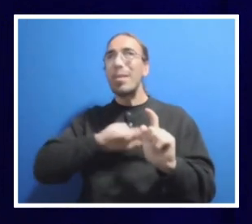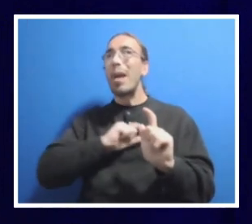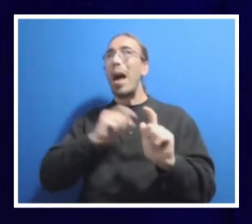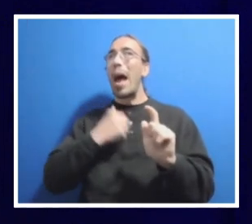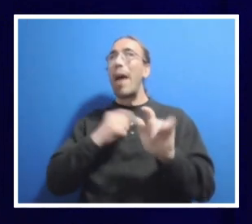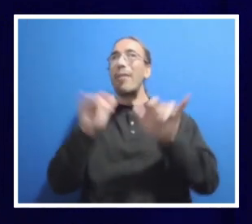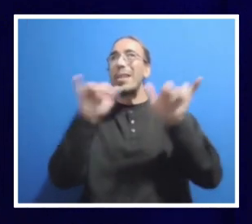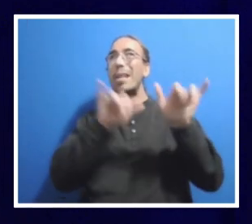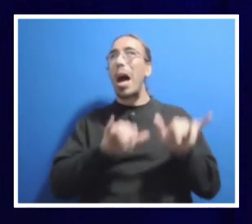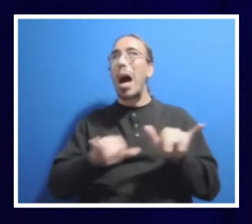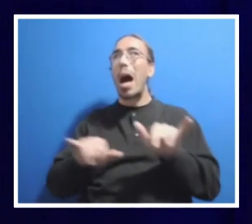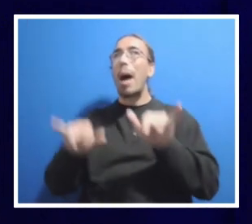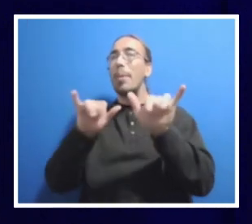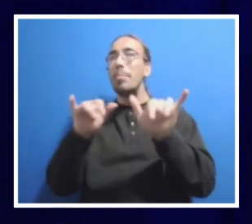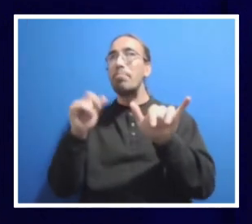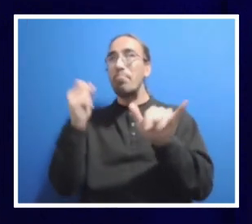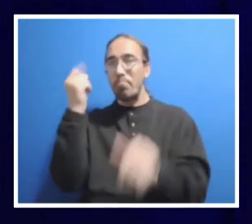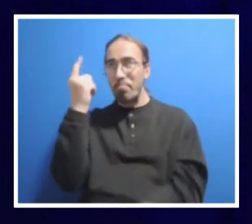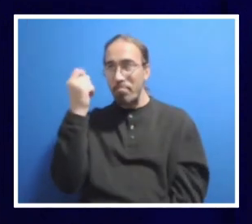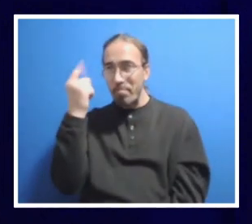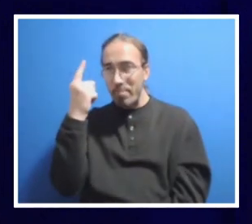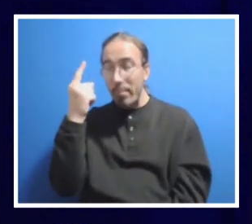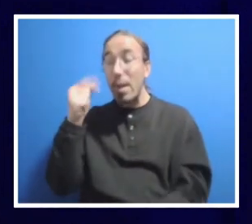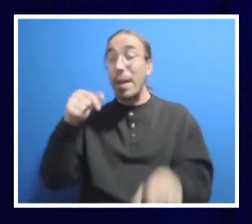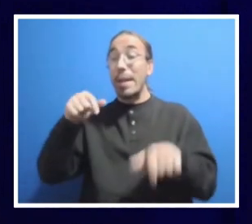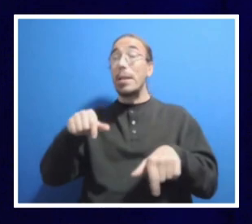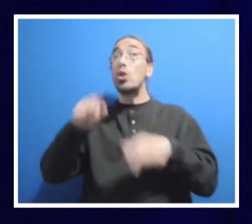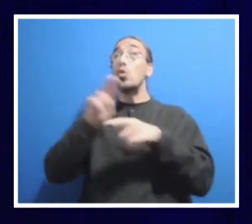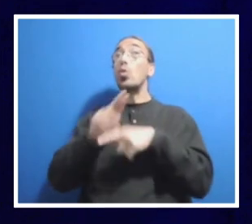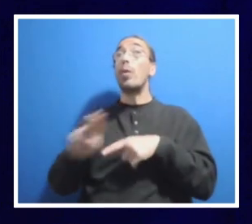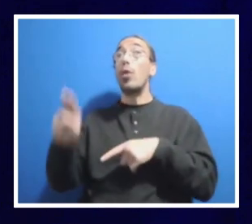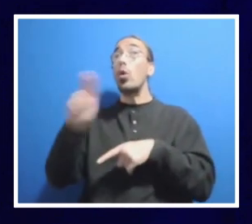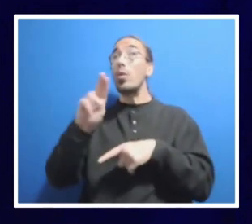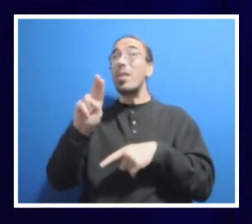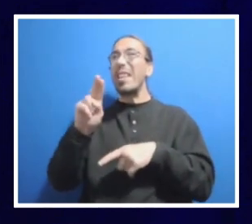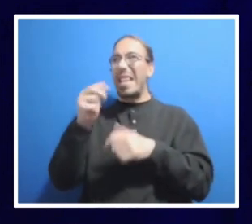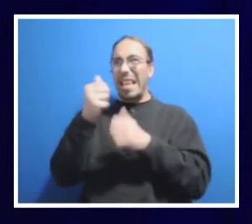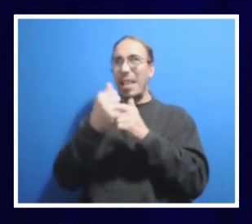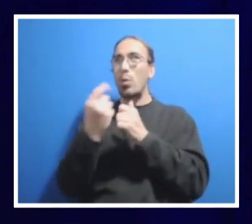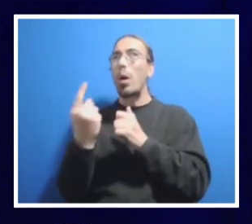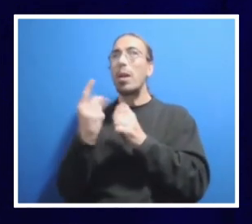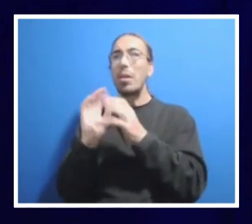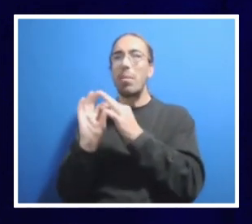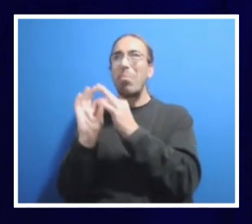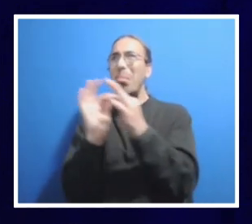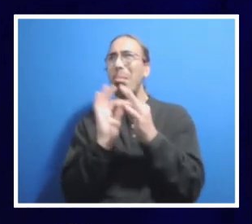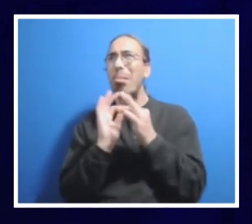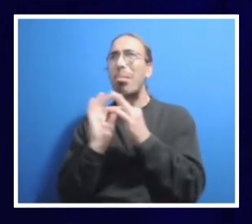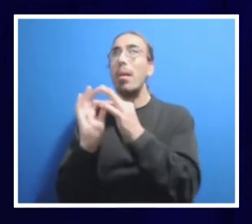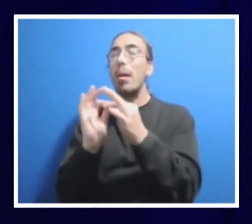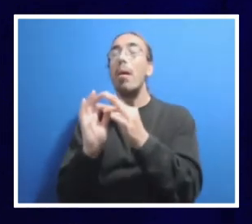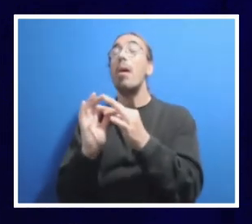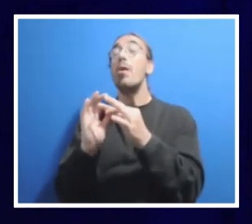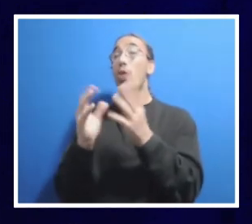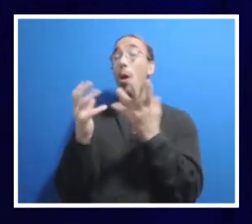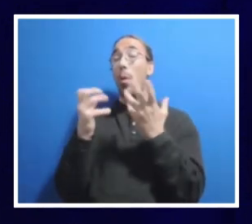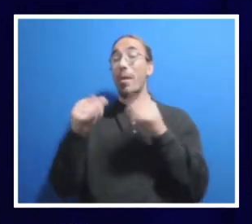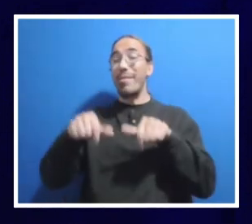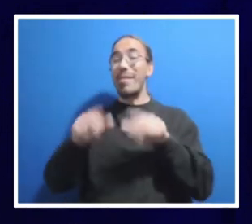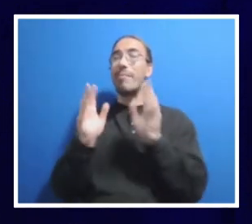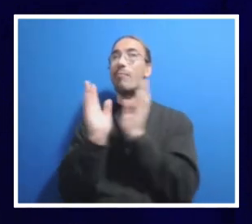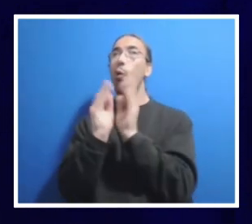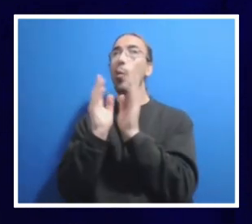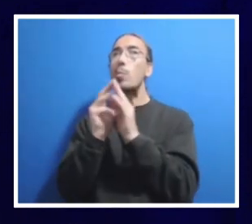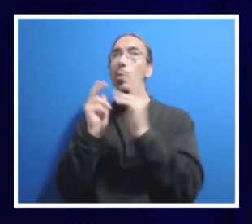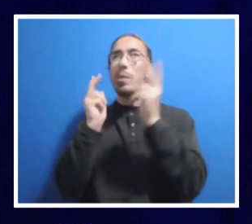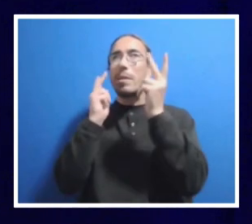where a university that belongs to every single one of us. And so I wanted to have this forum to hear from you and